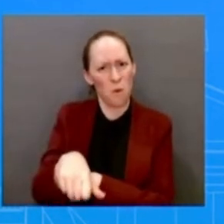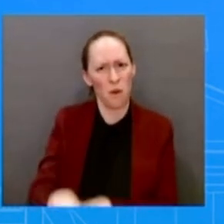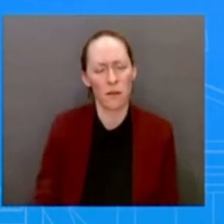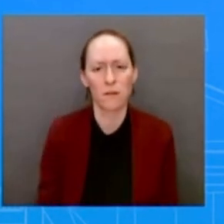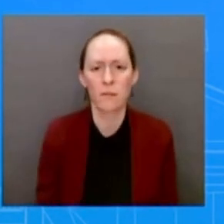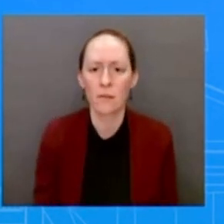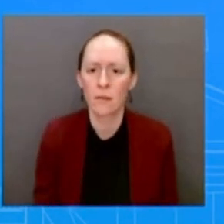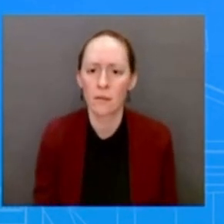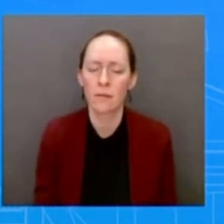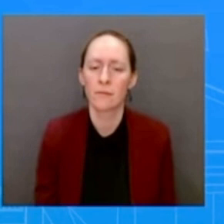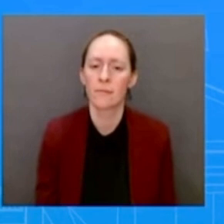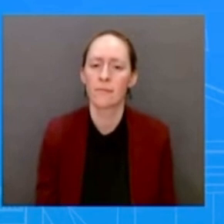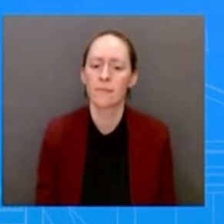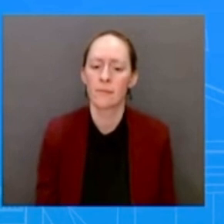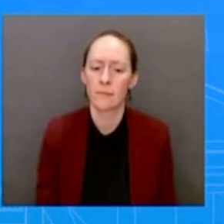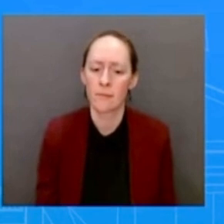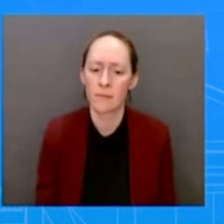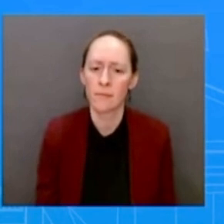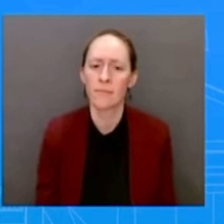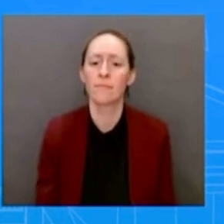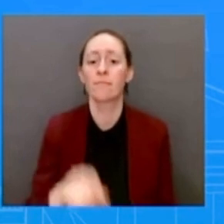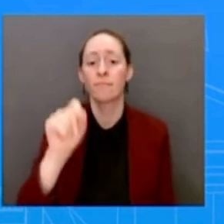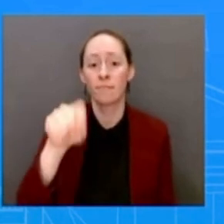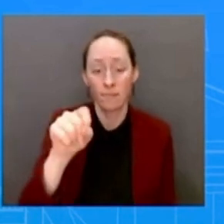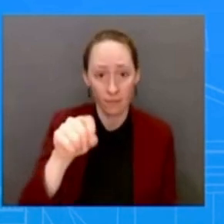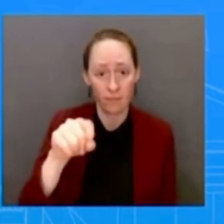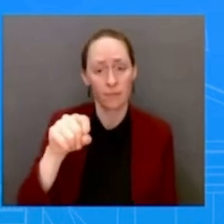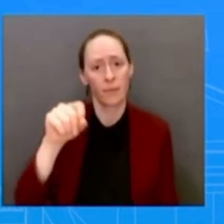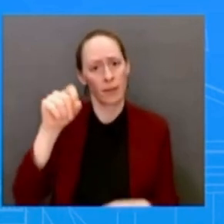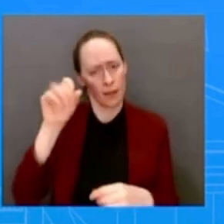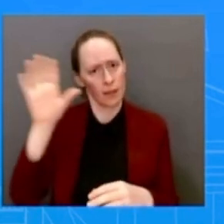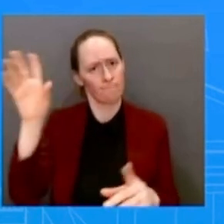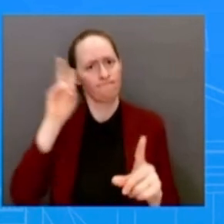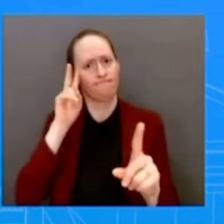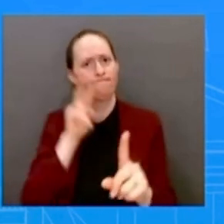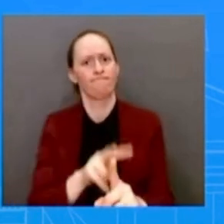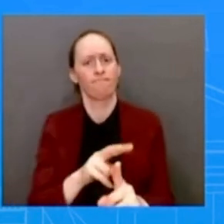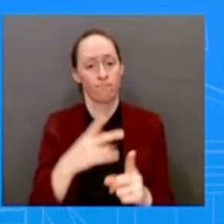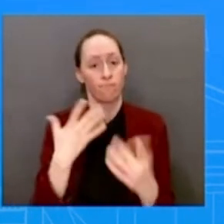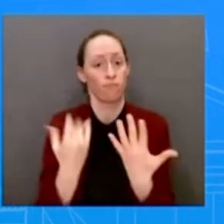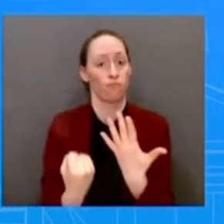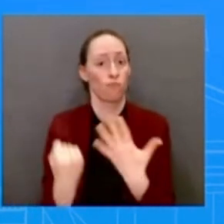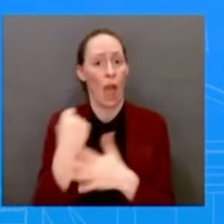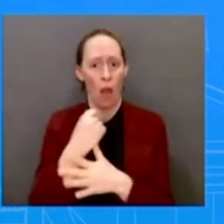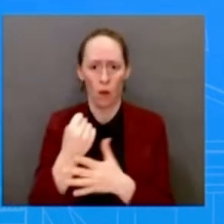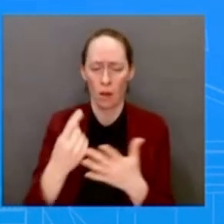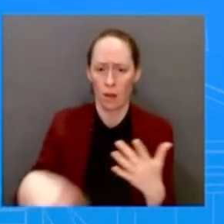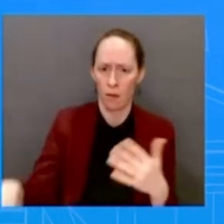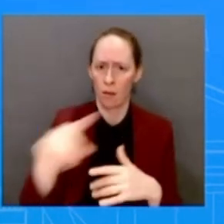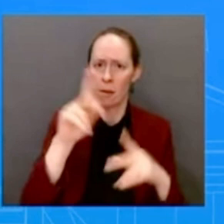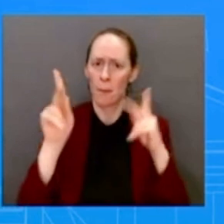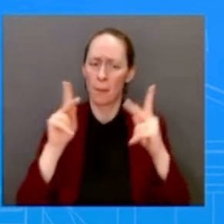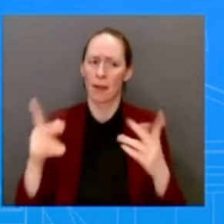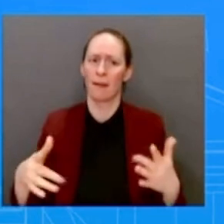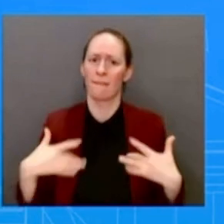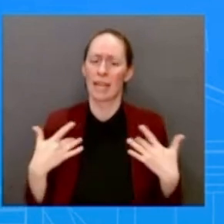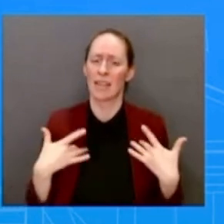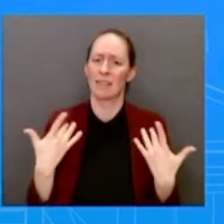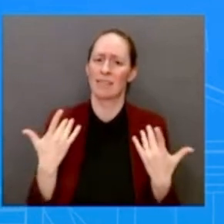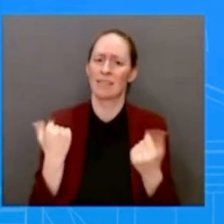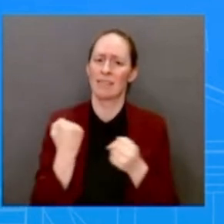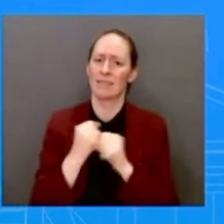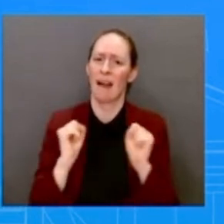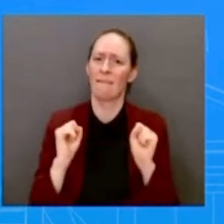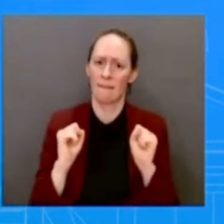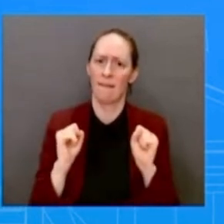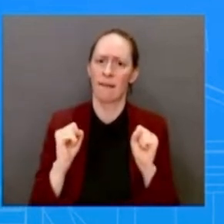in keeping communities safe. He believes in keeping the 700,000 residents in D.C. safe. And so he's taking